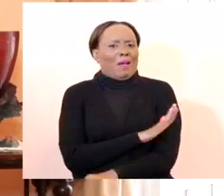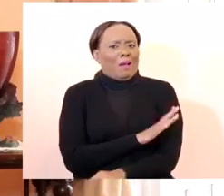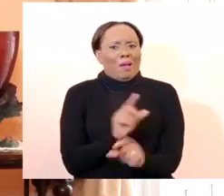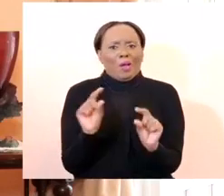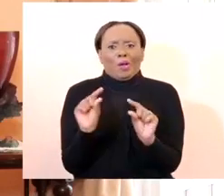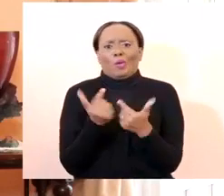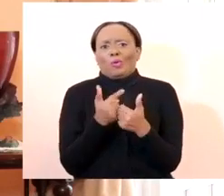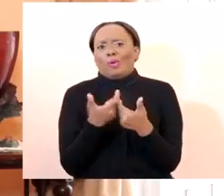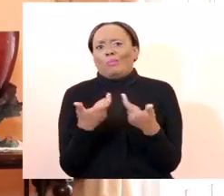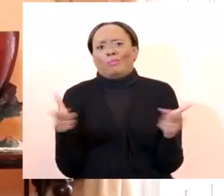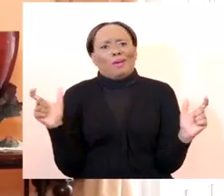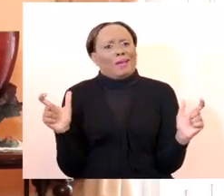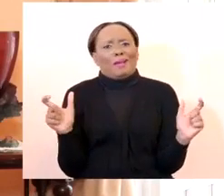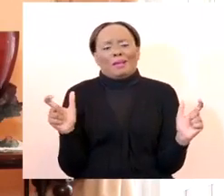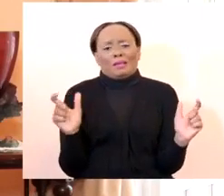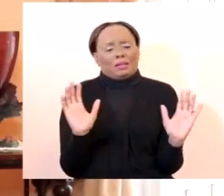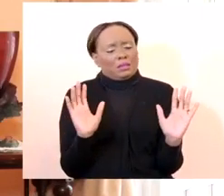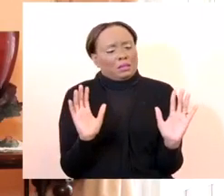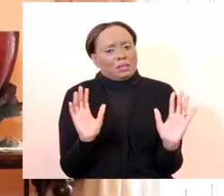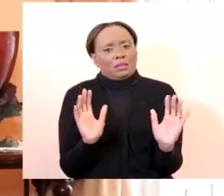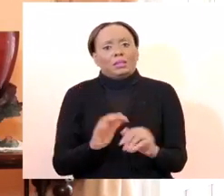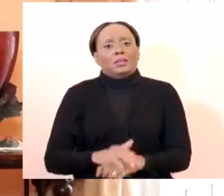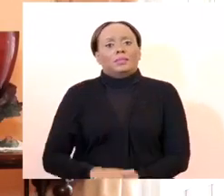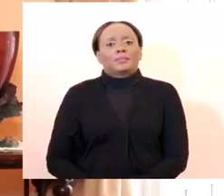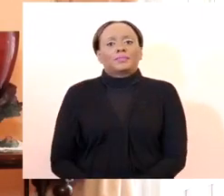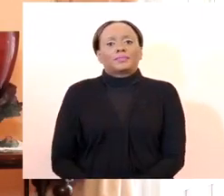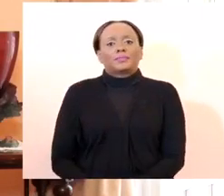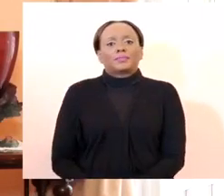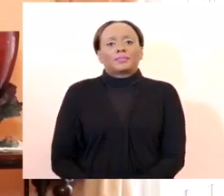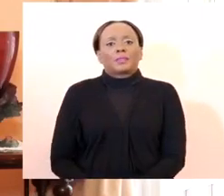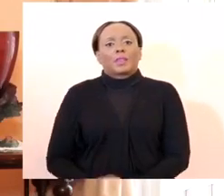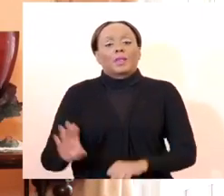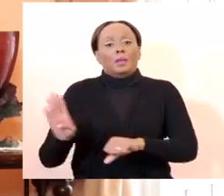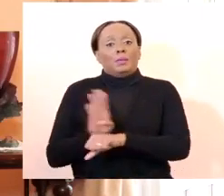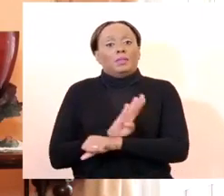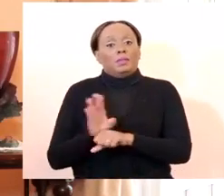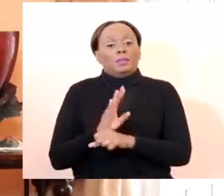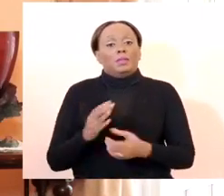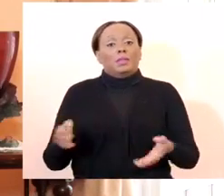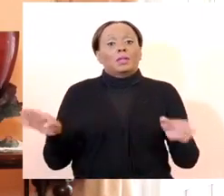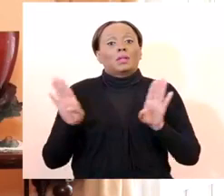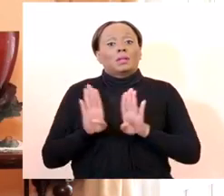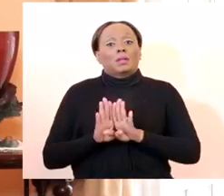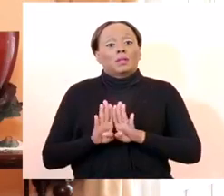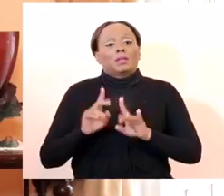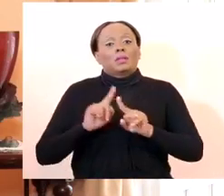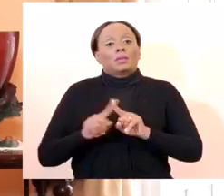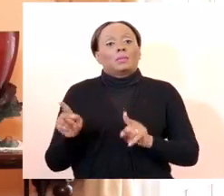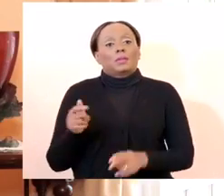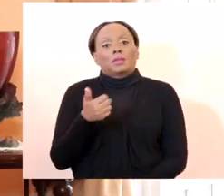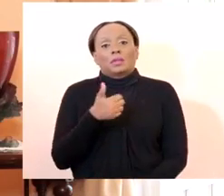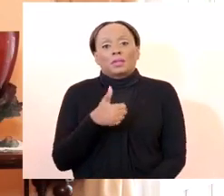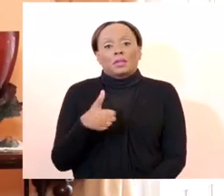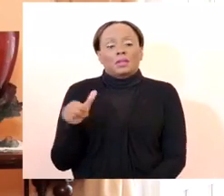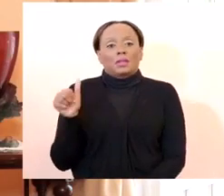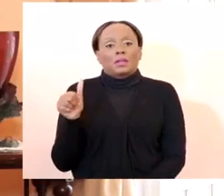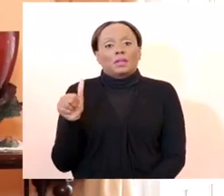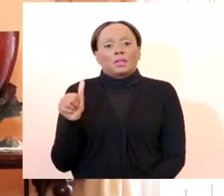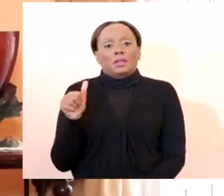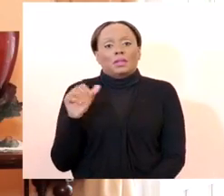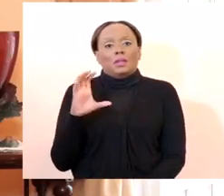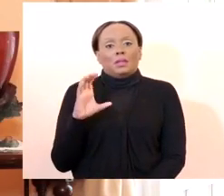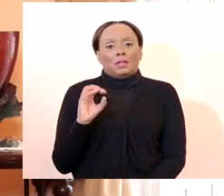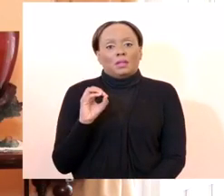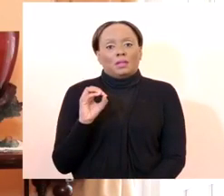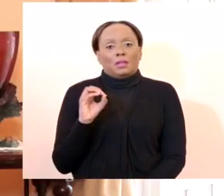safely. Let me make it clear that while we are closing businesses any enterprise that is able to have its